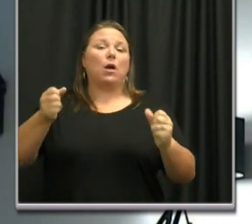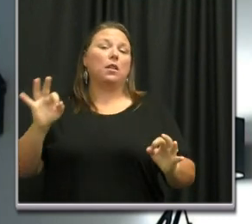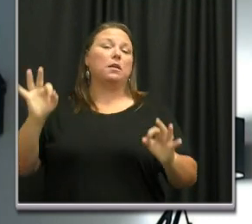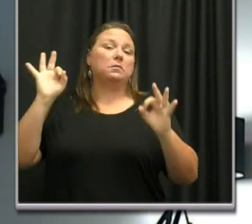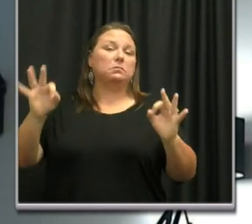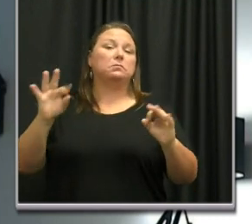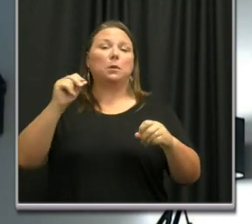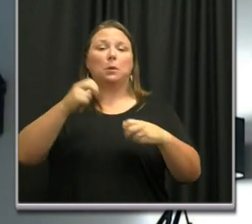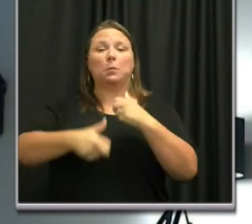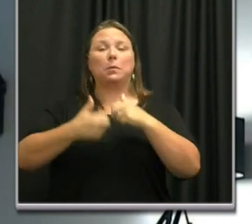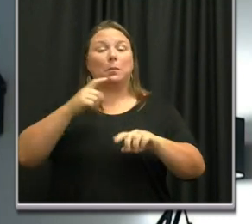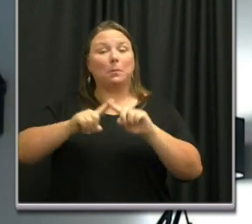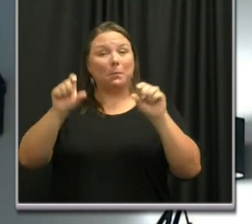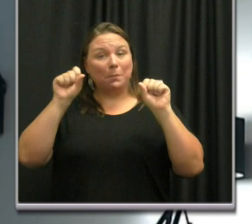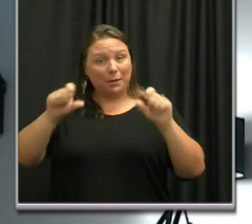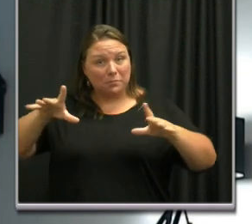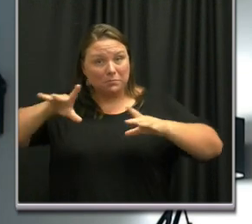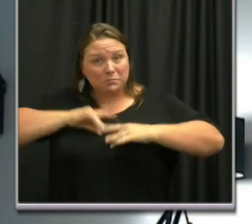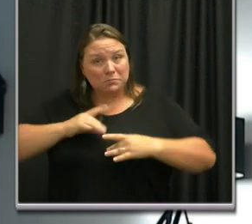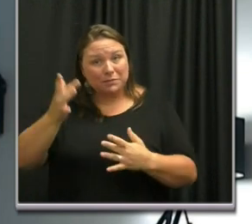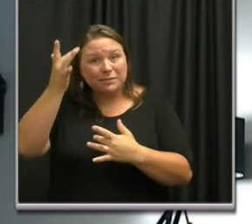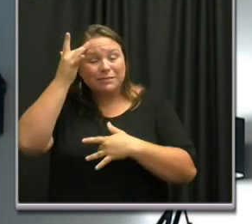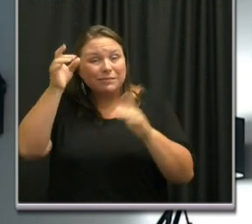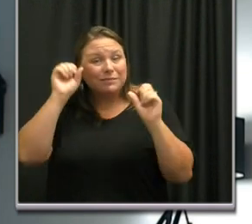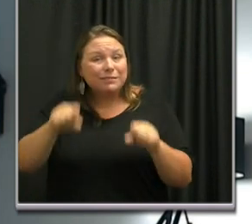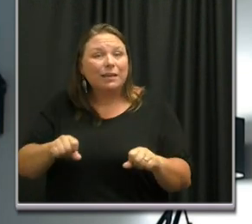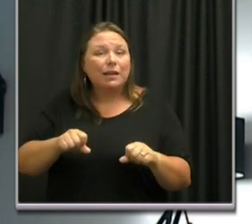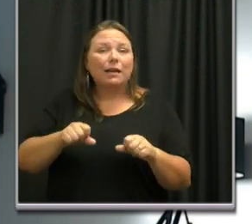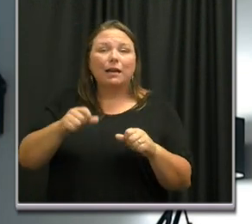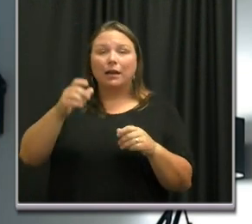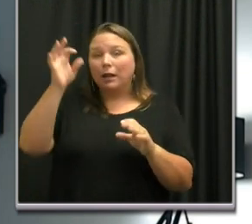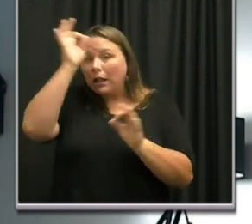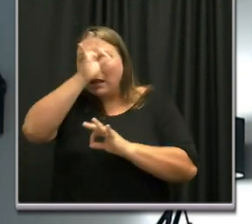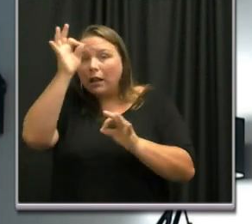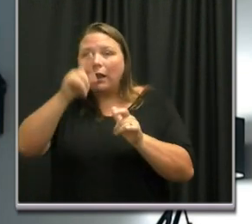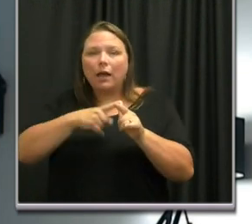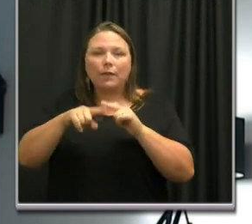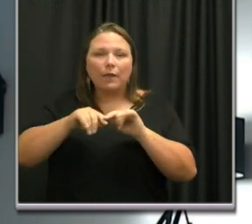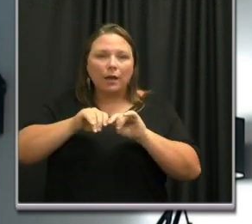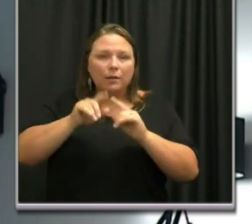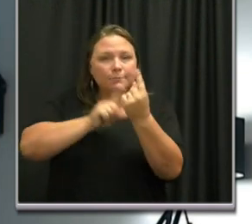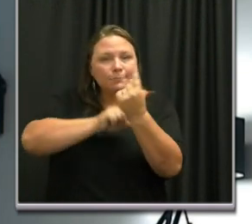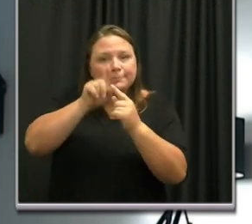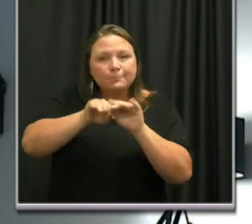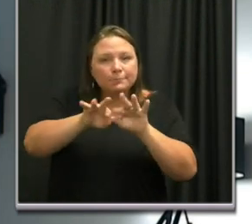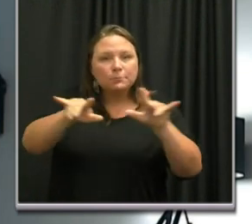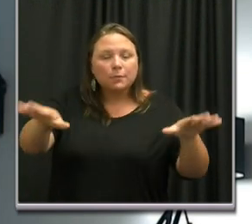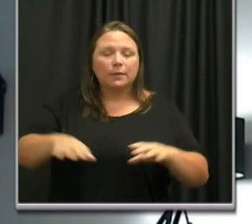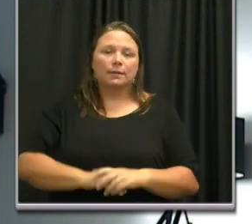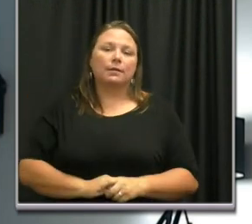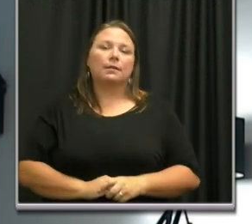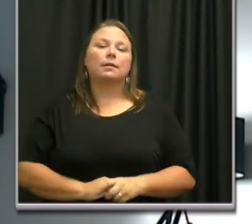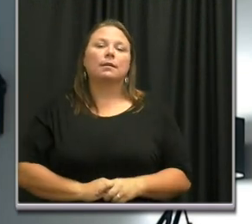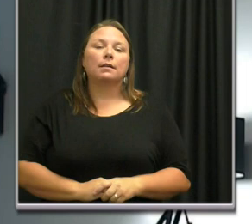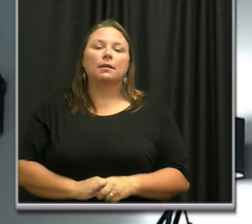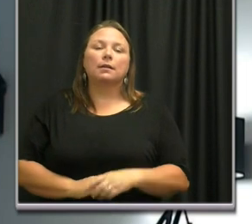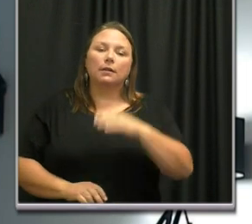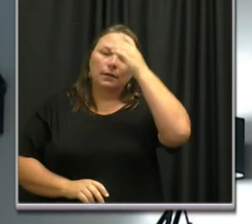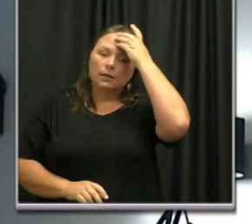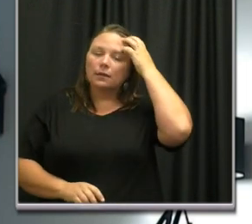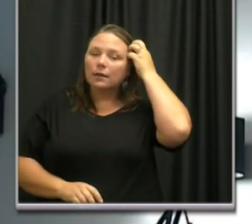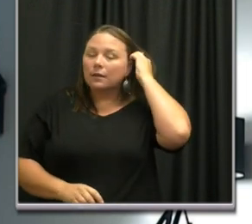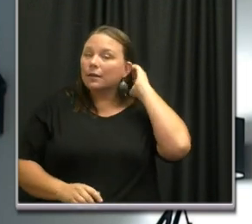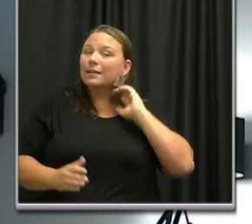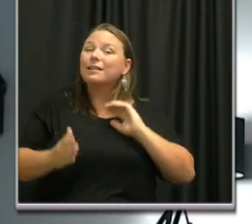but we could be infected and not know it. In order to interrupt such